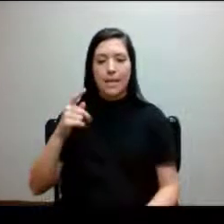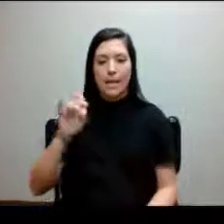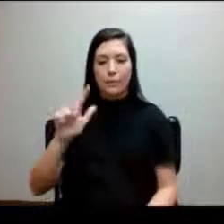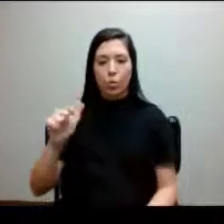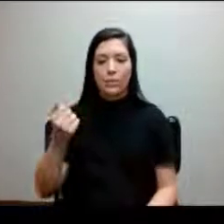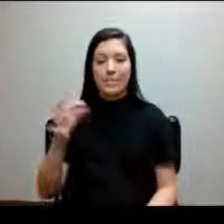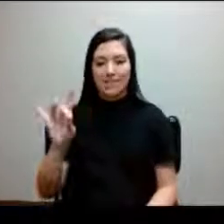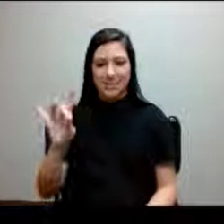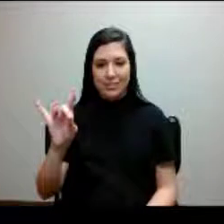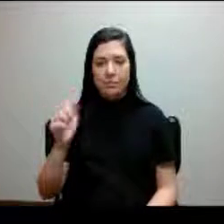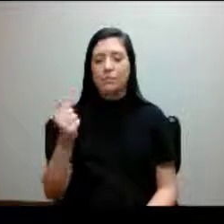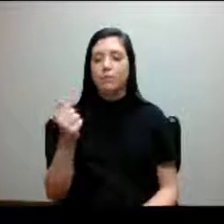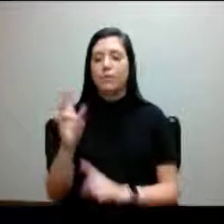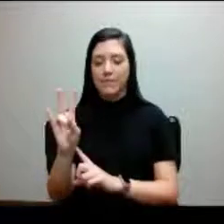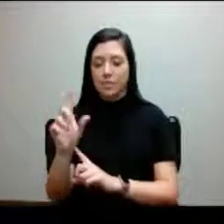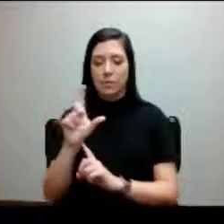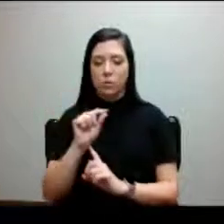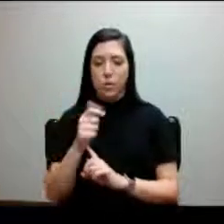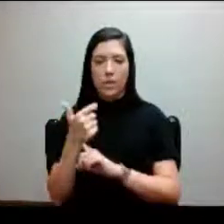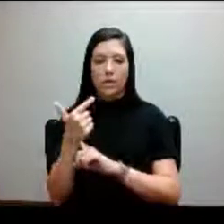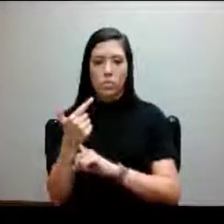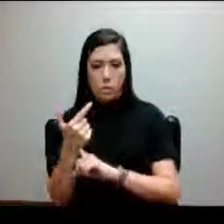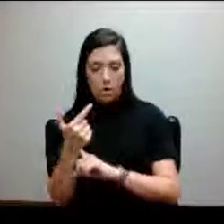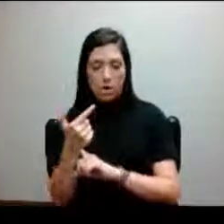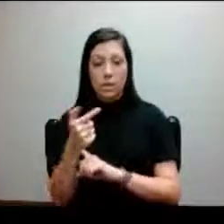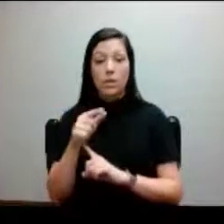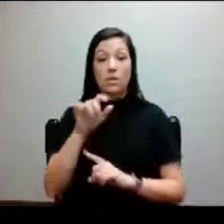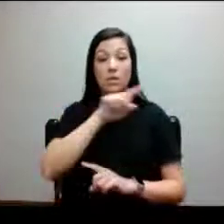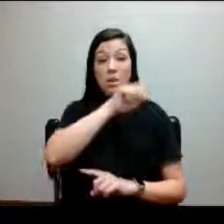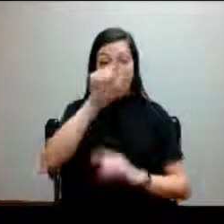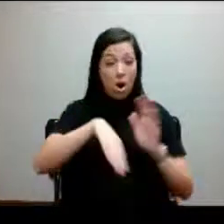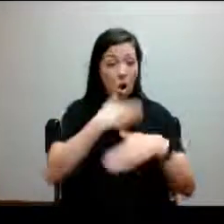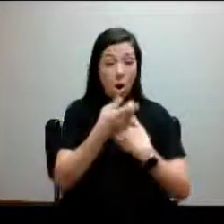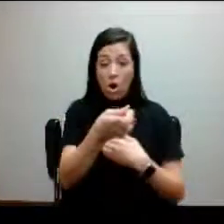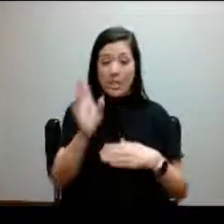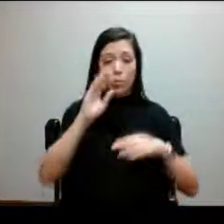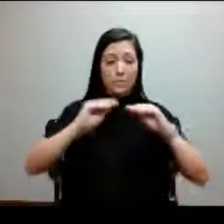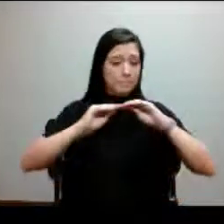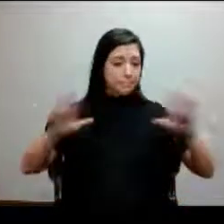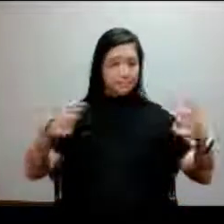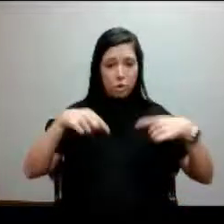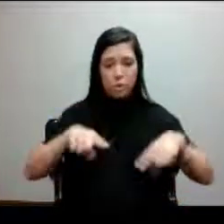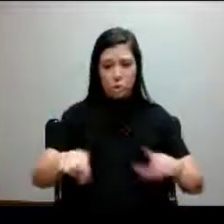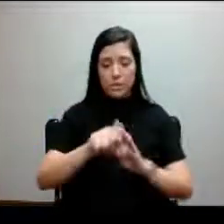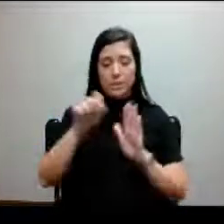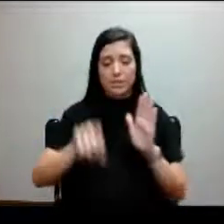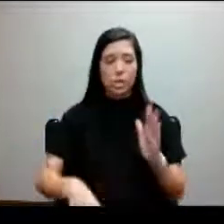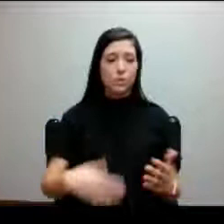so all of these things and more will be sent to you as we go through the semester. Thank you.